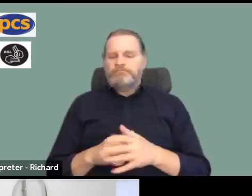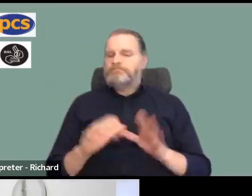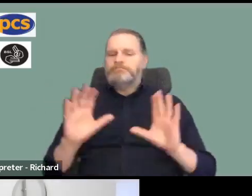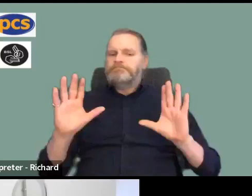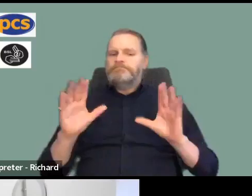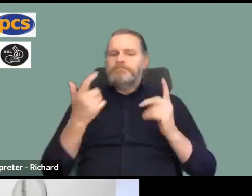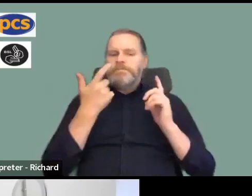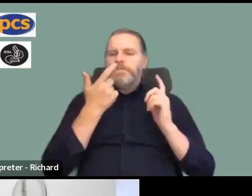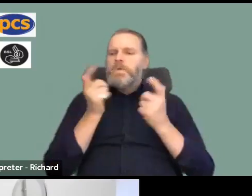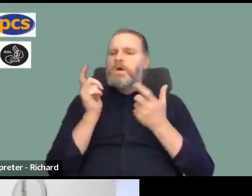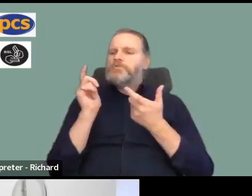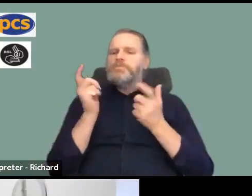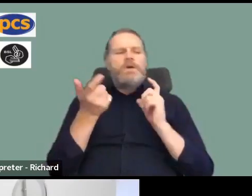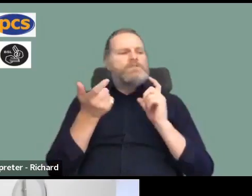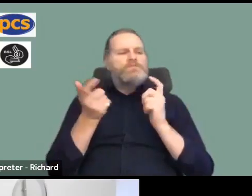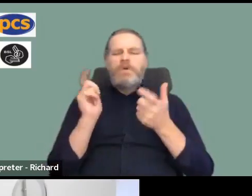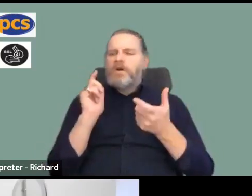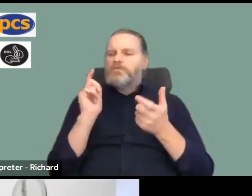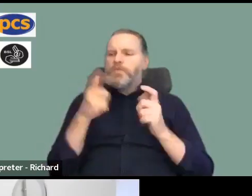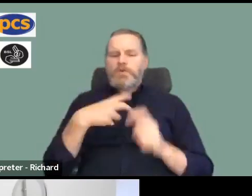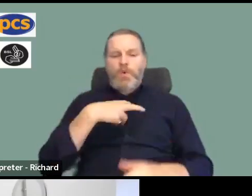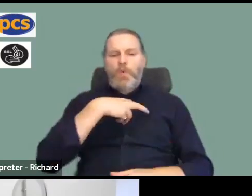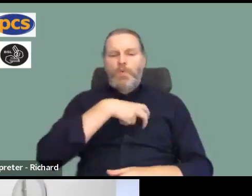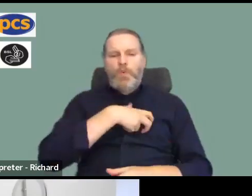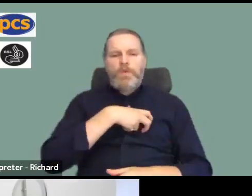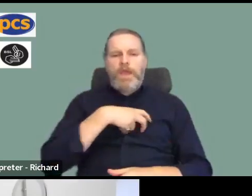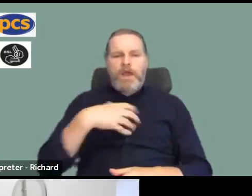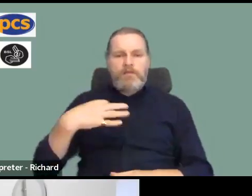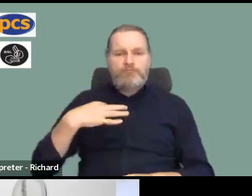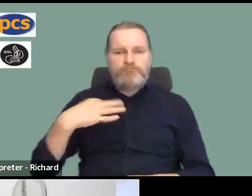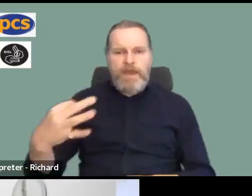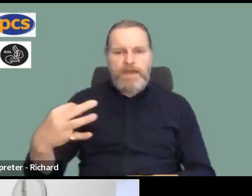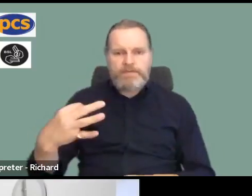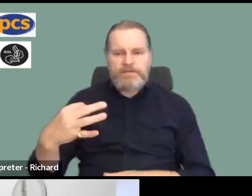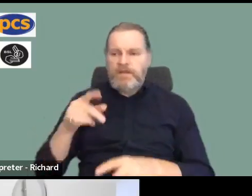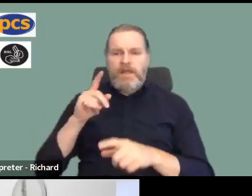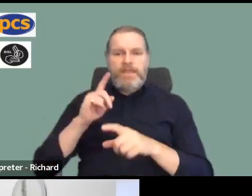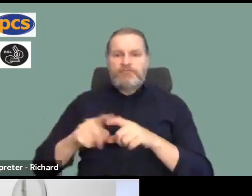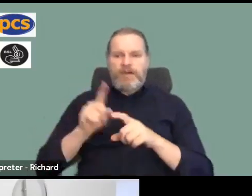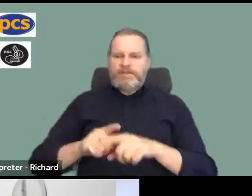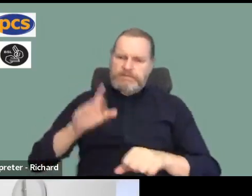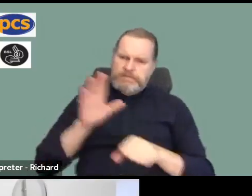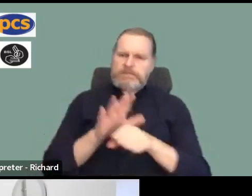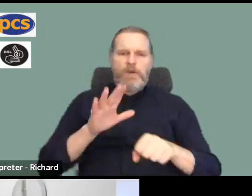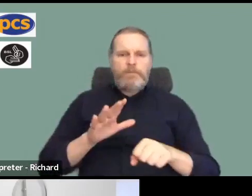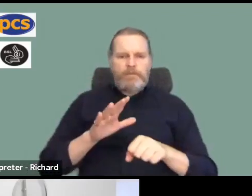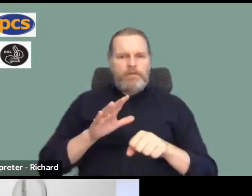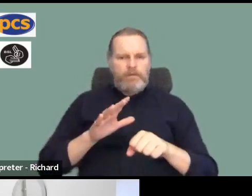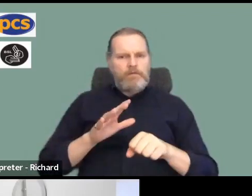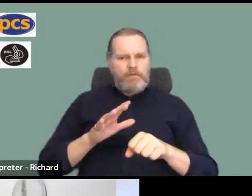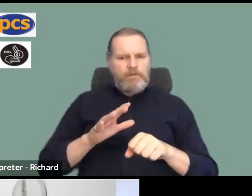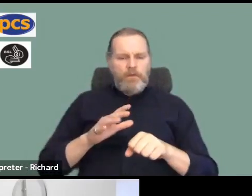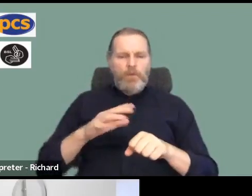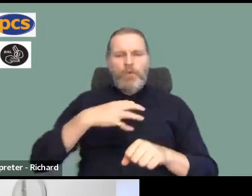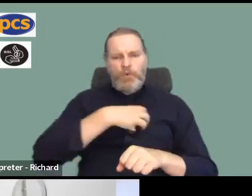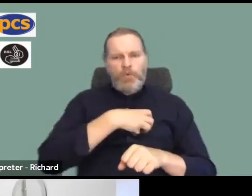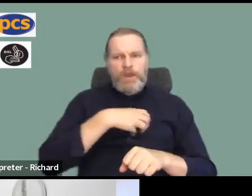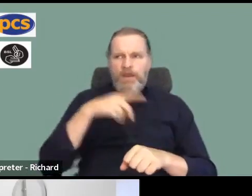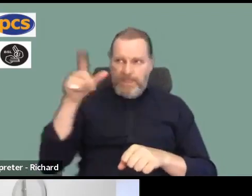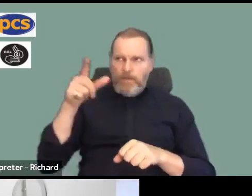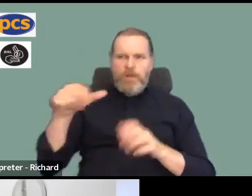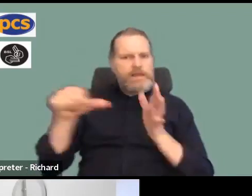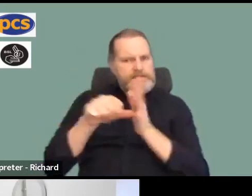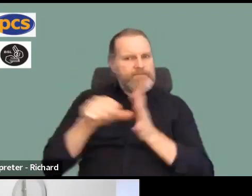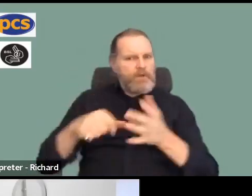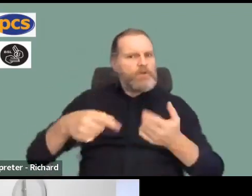watching what reps are doing, they're going to try to stop us using official means of communicating to members, and they're going to start getting difficult, and